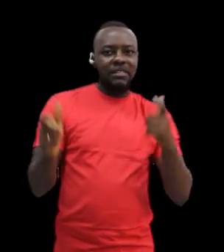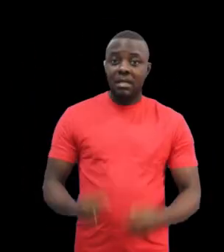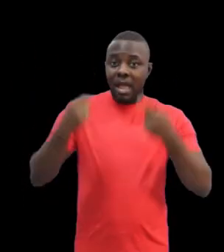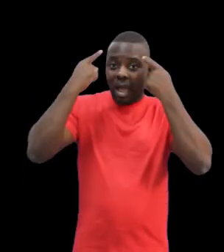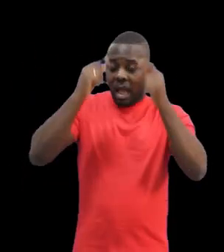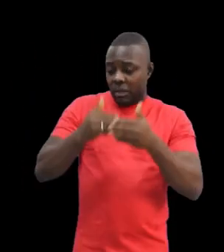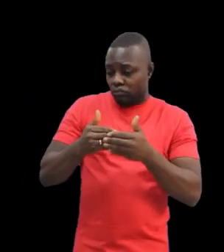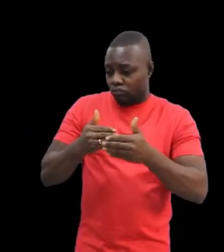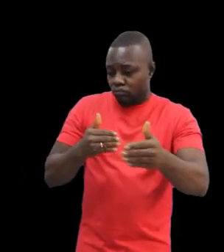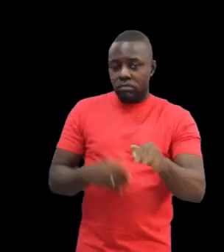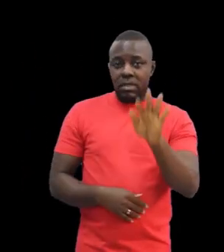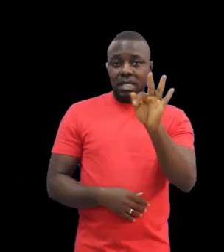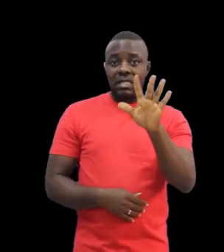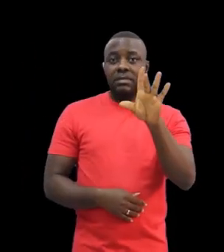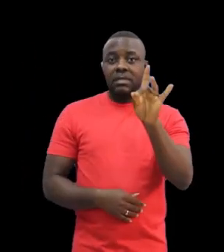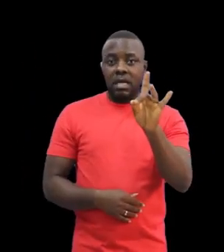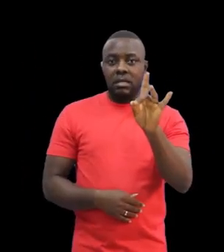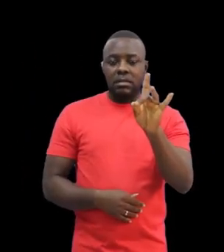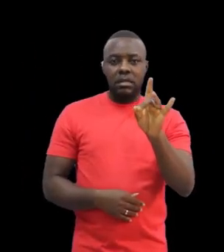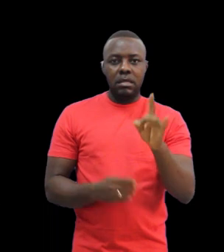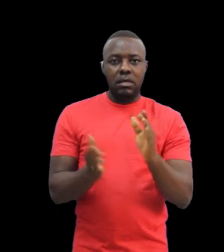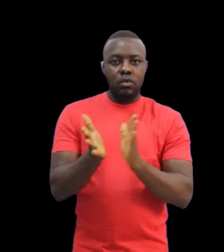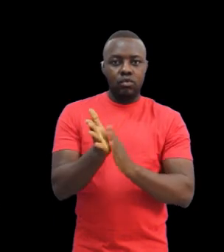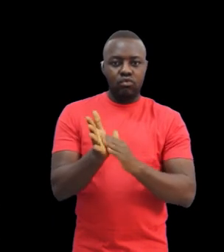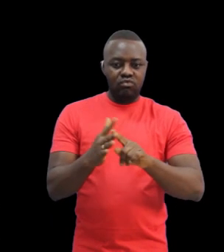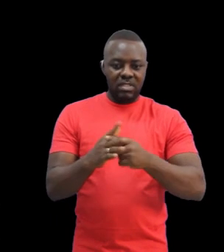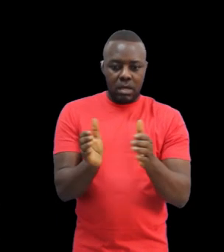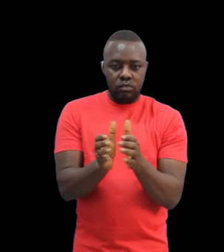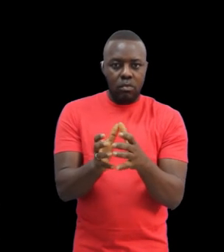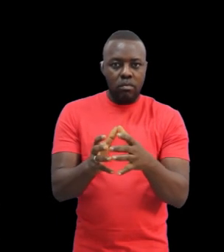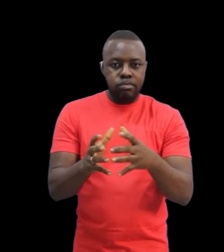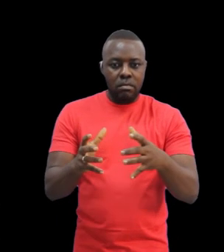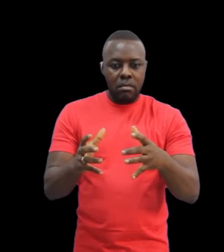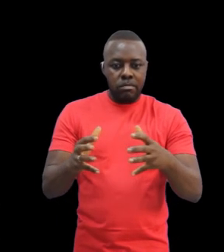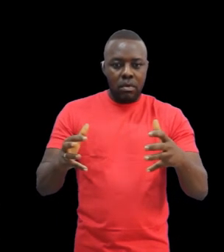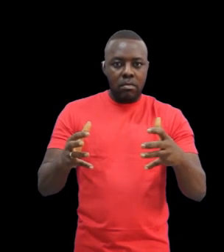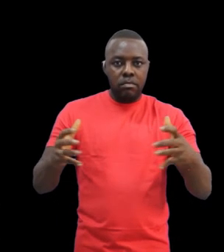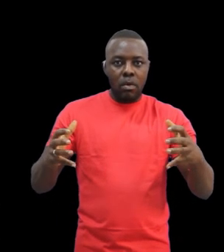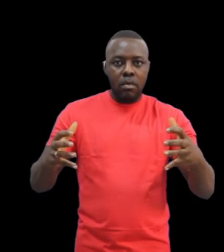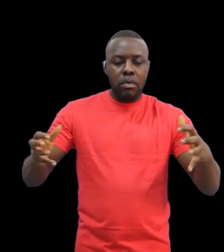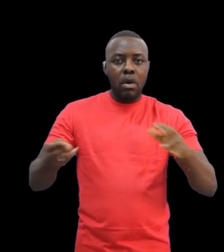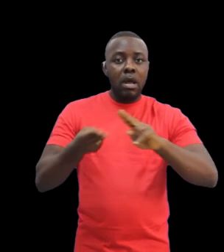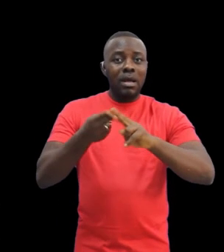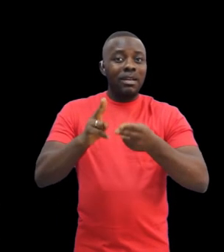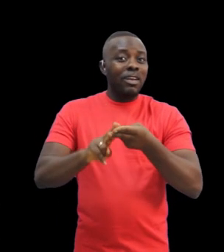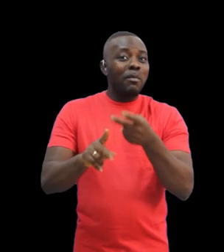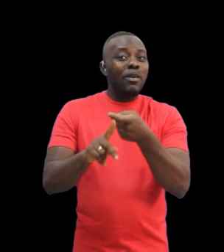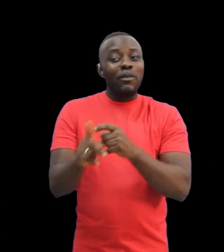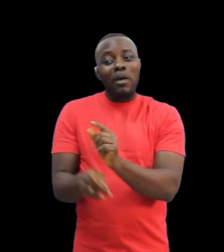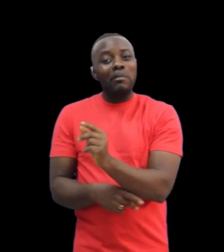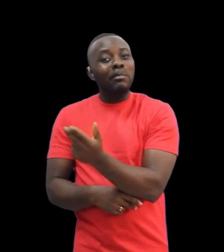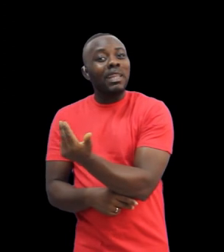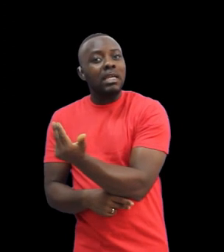over 50 children had enrolled at Ghana Mission School for the Deaf, exceeding capacity